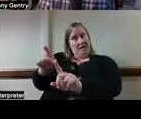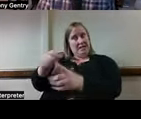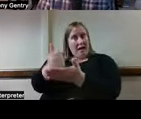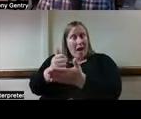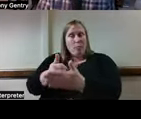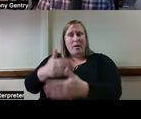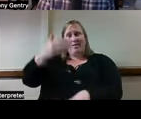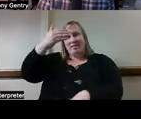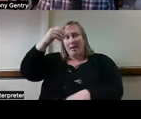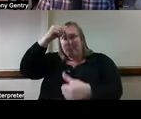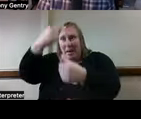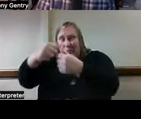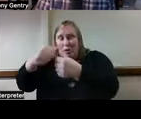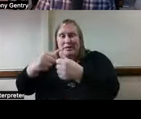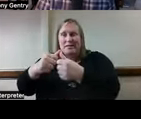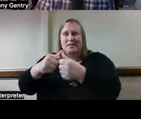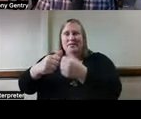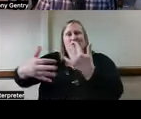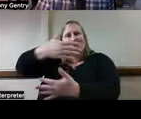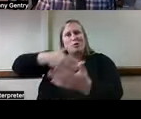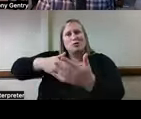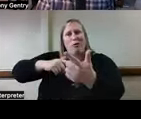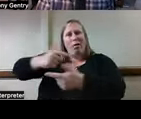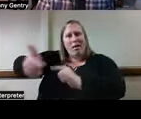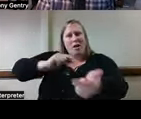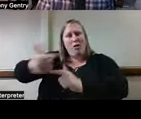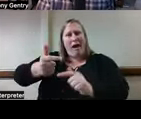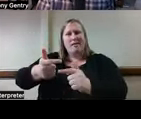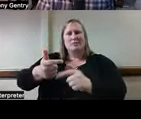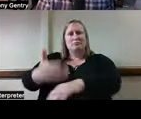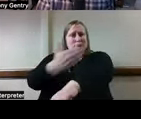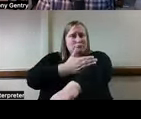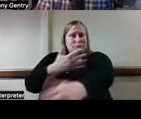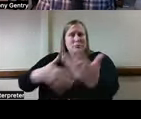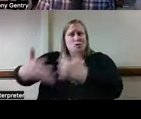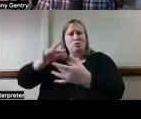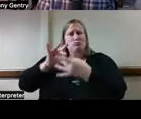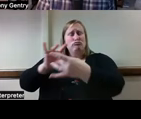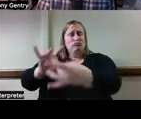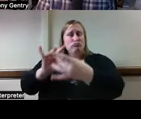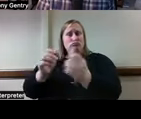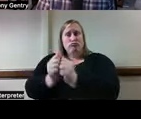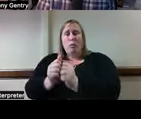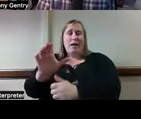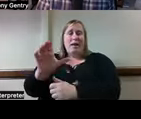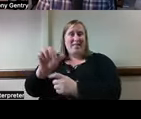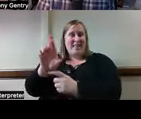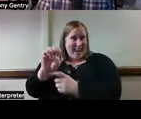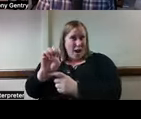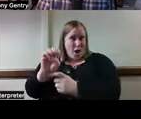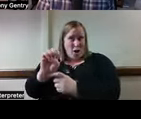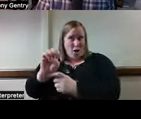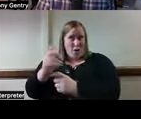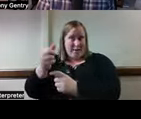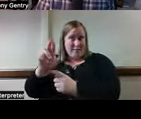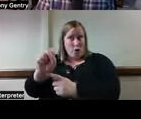orientation, and safety improved social relationships with caregivers. So they felt like they